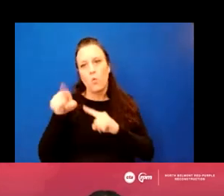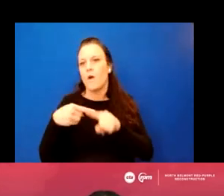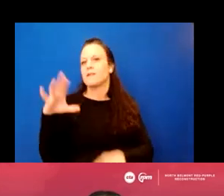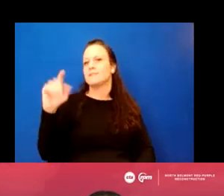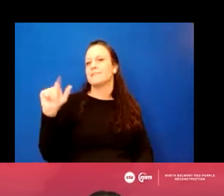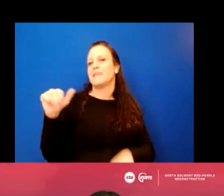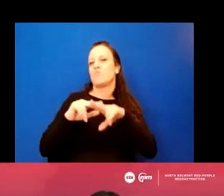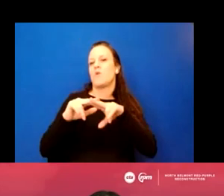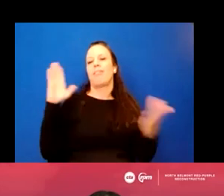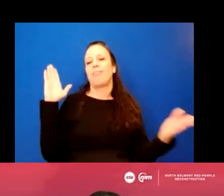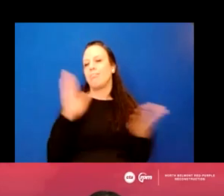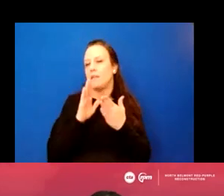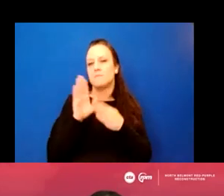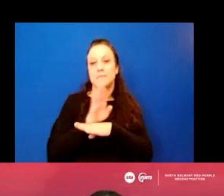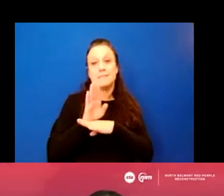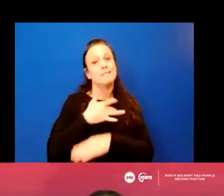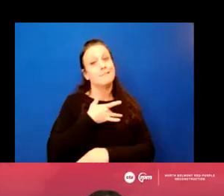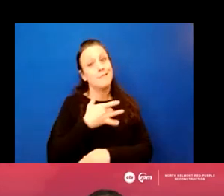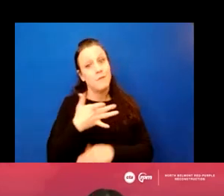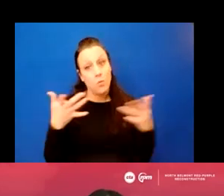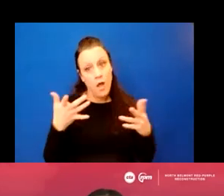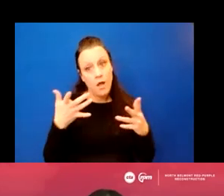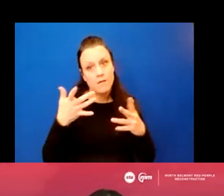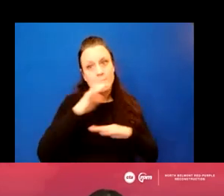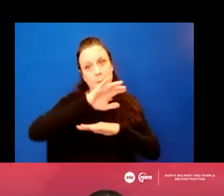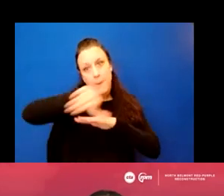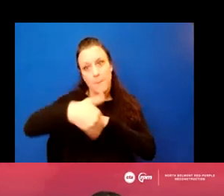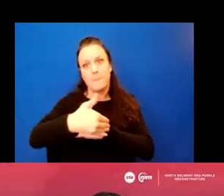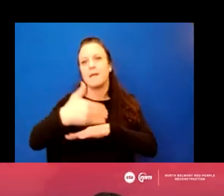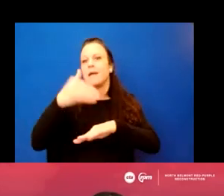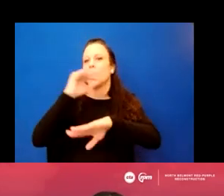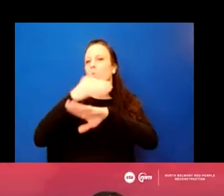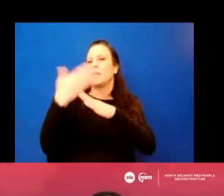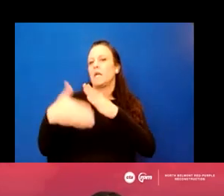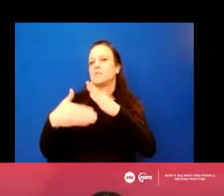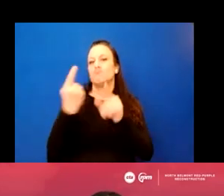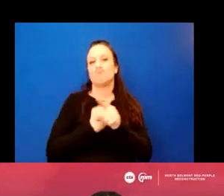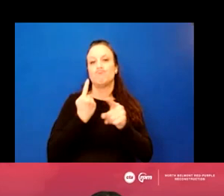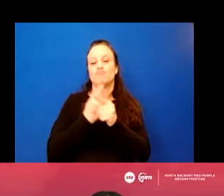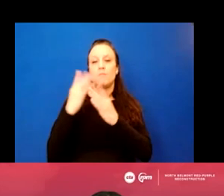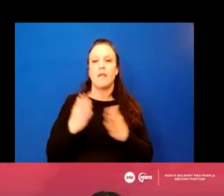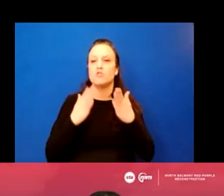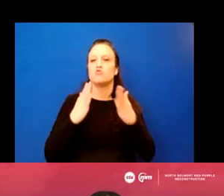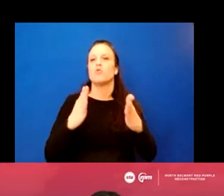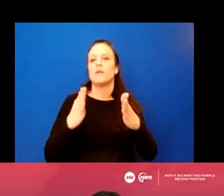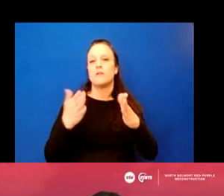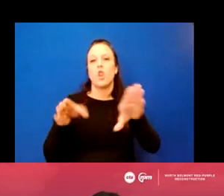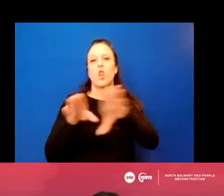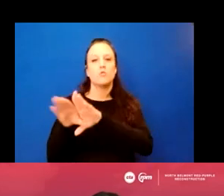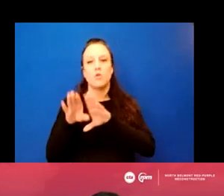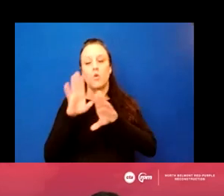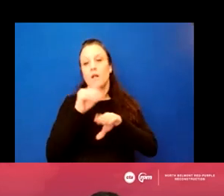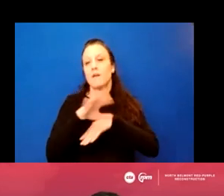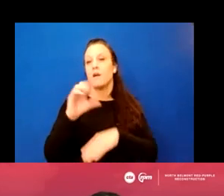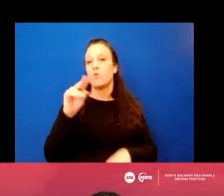rail service is the least busy, which typically happens in nights and weekends. Regular planned street closures will impact Cornelia,